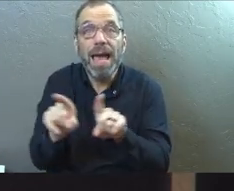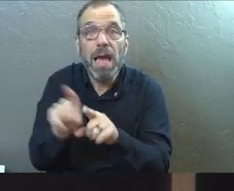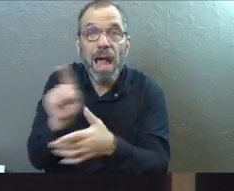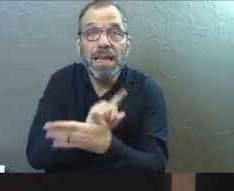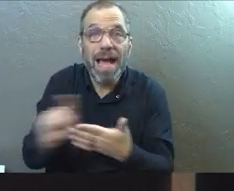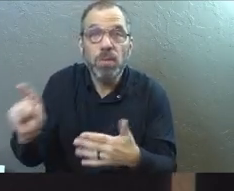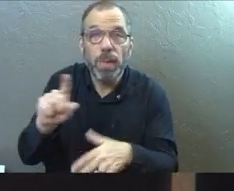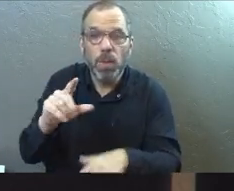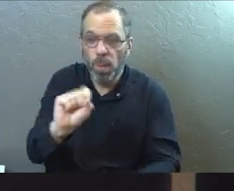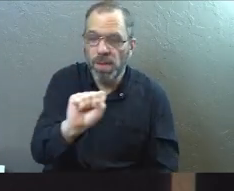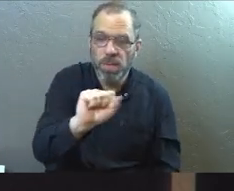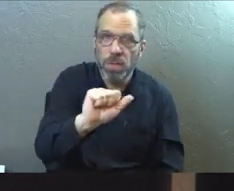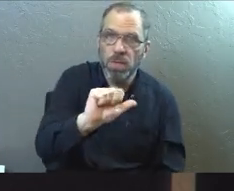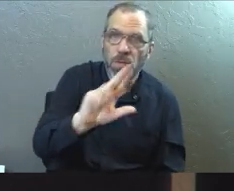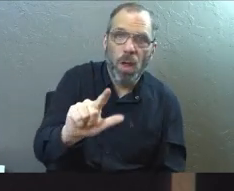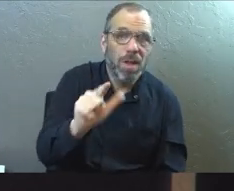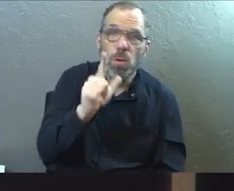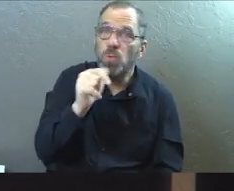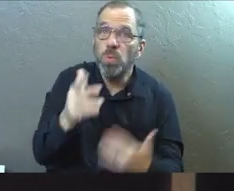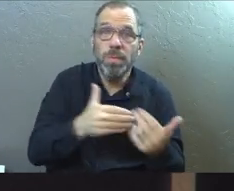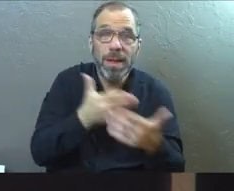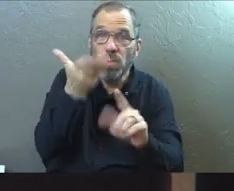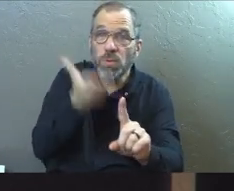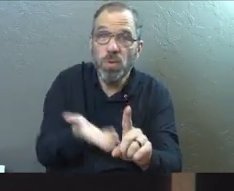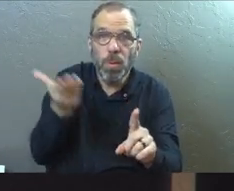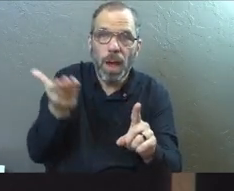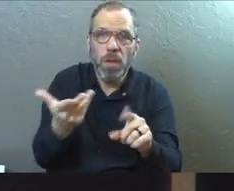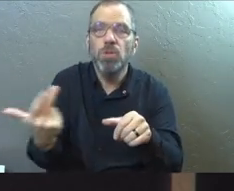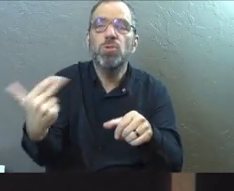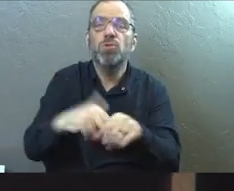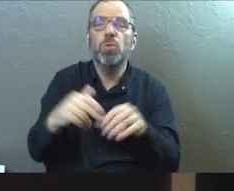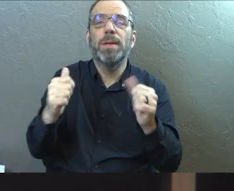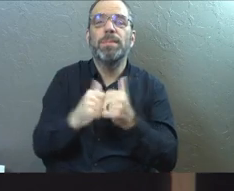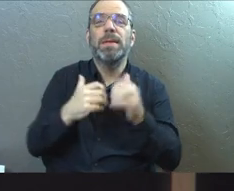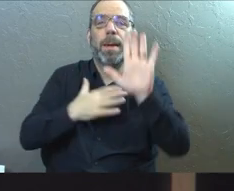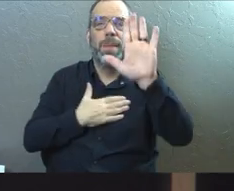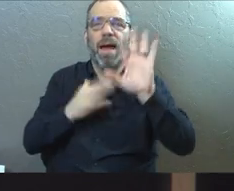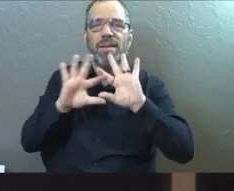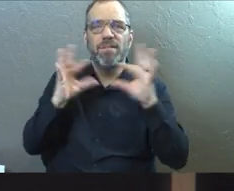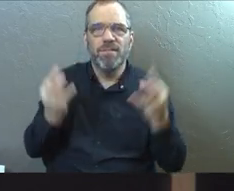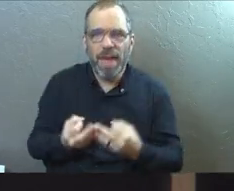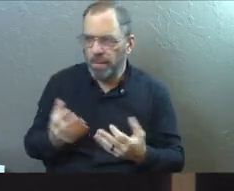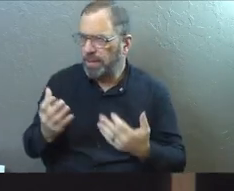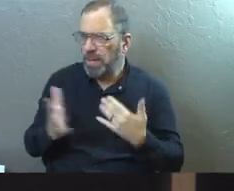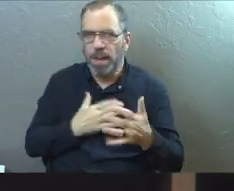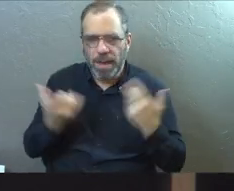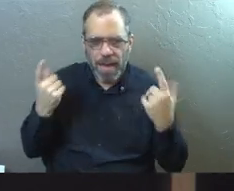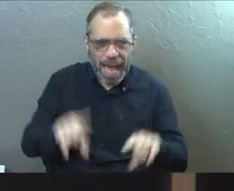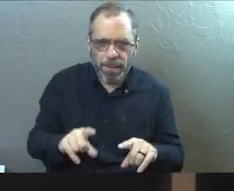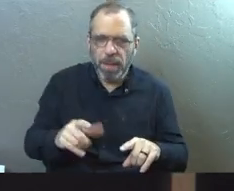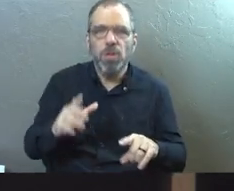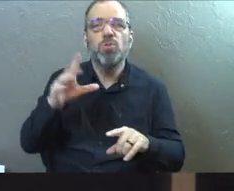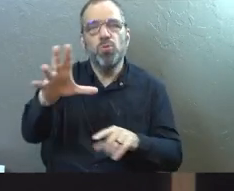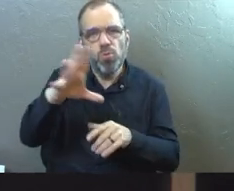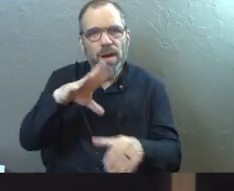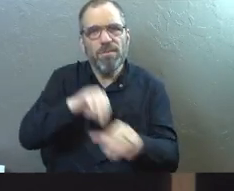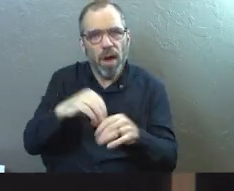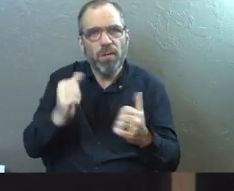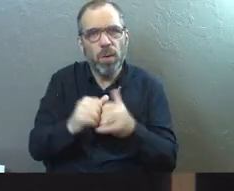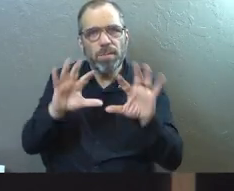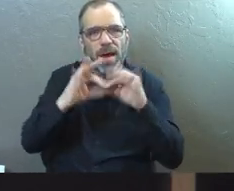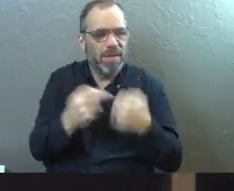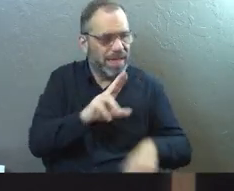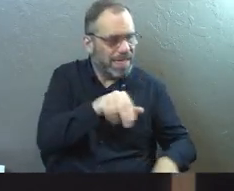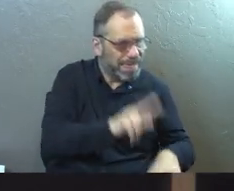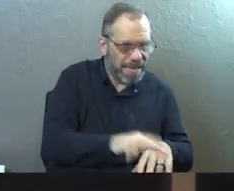about last week with Saul, that, hey, it doesn't matter who you are, you can join my family. It doesn't matter what you've done, you can be a part of my family. Any